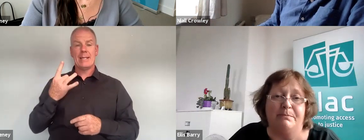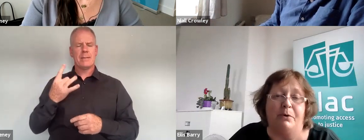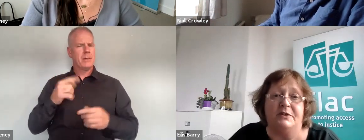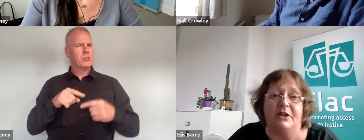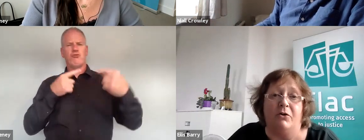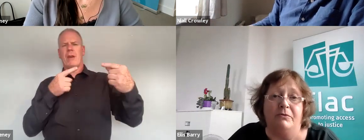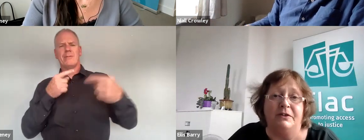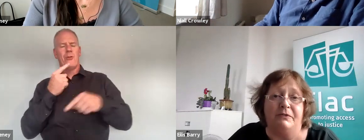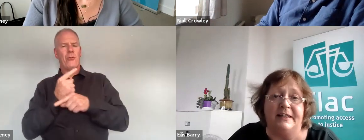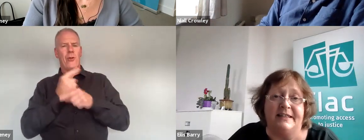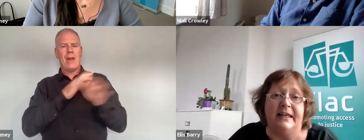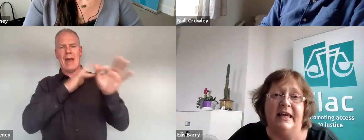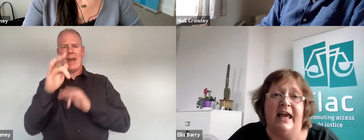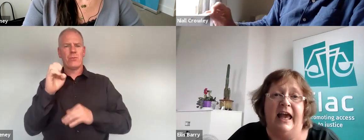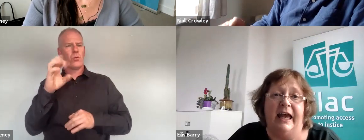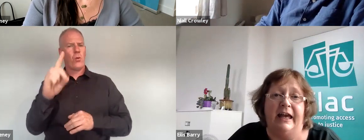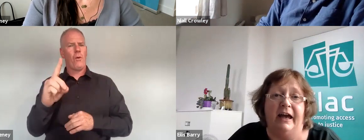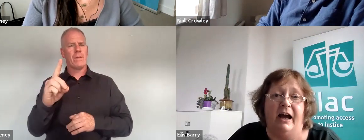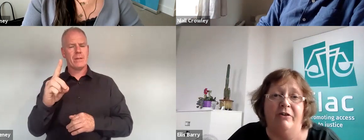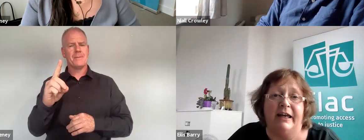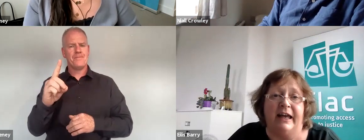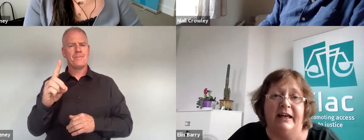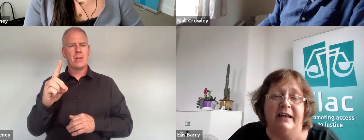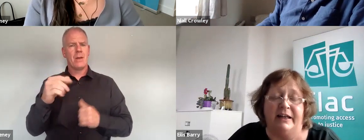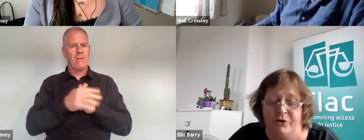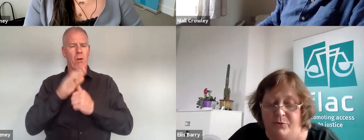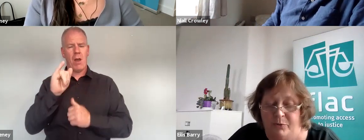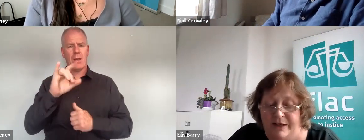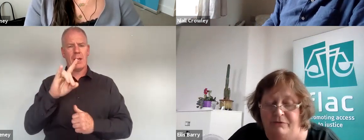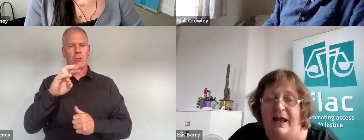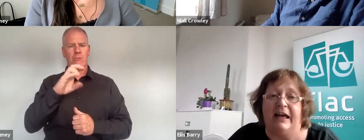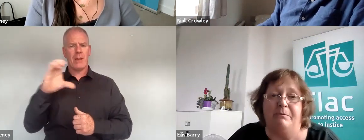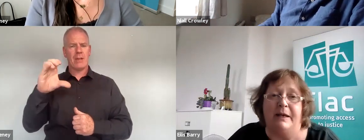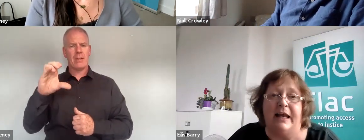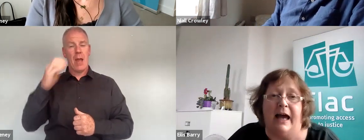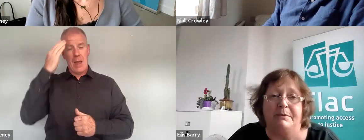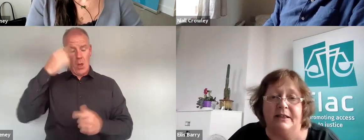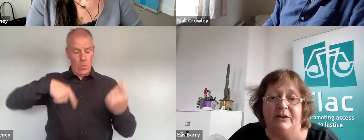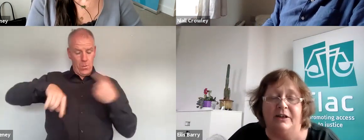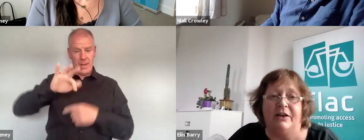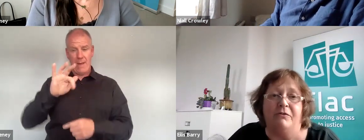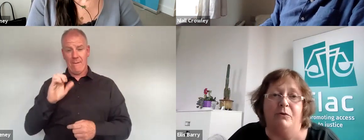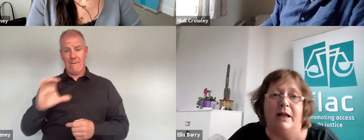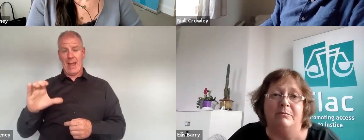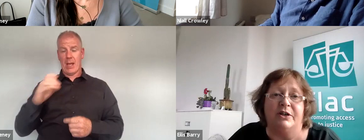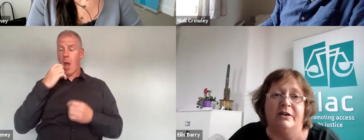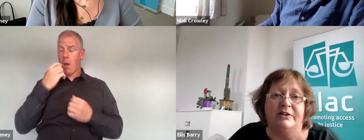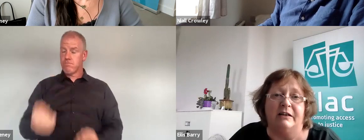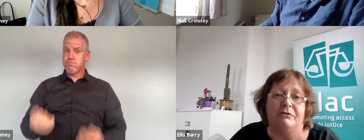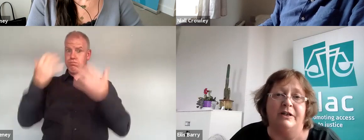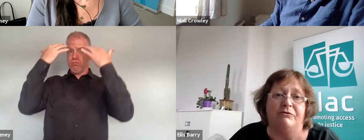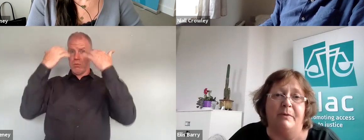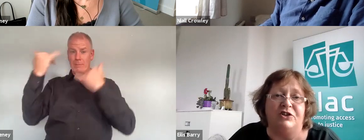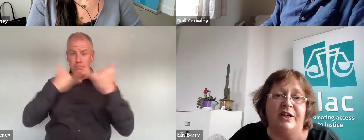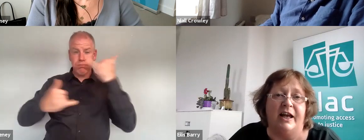challenges post-COVID facing IREC and I know we in FLAC have been absolutely overwhelmed on